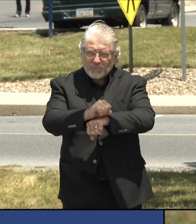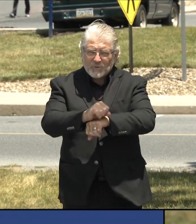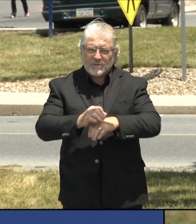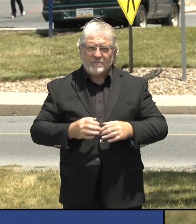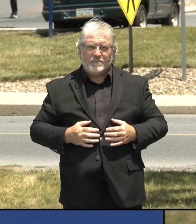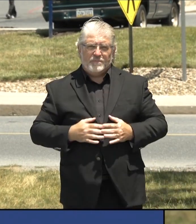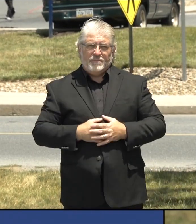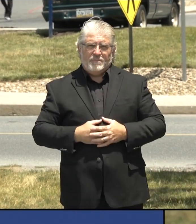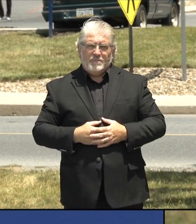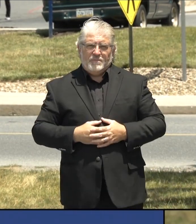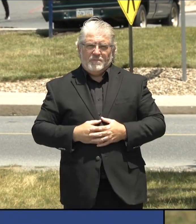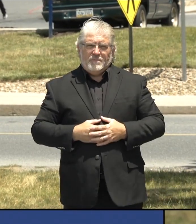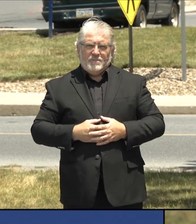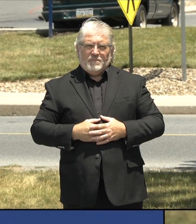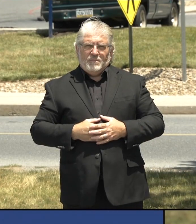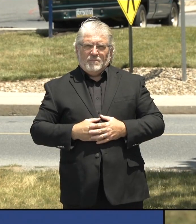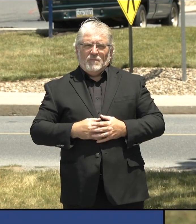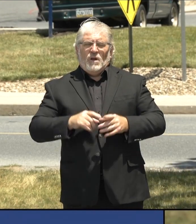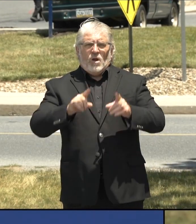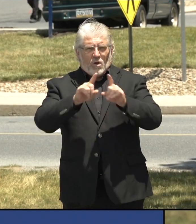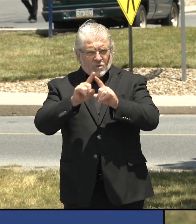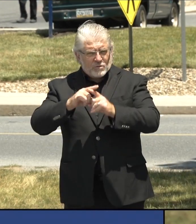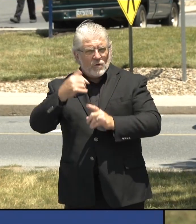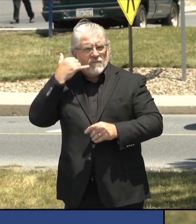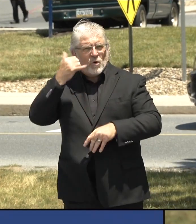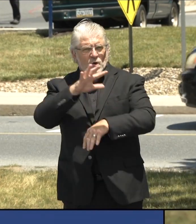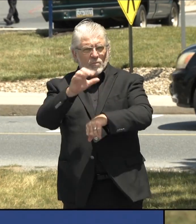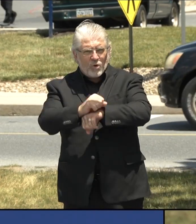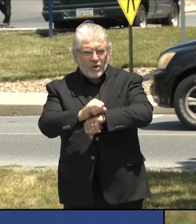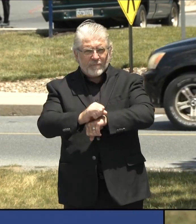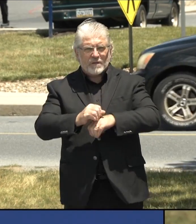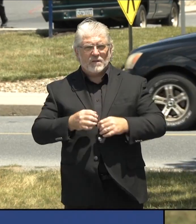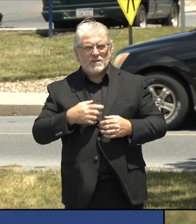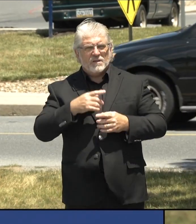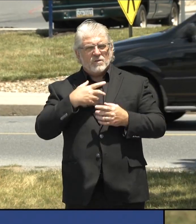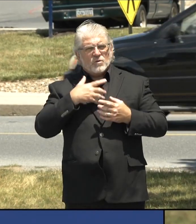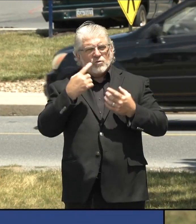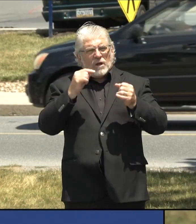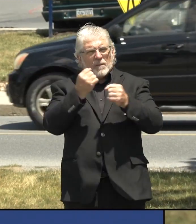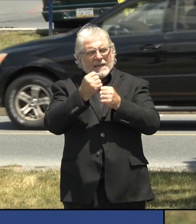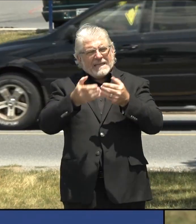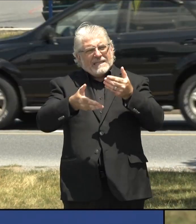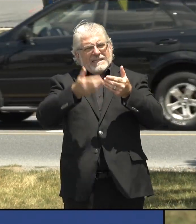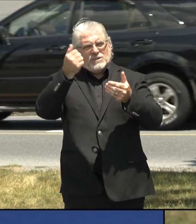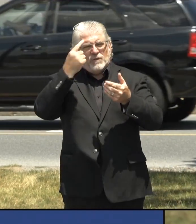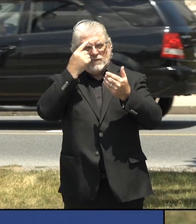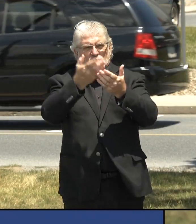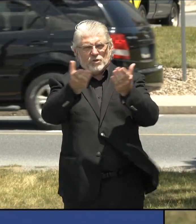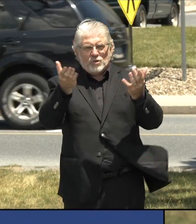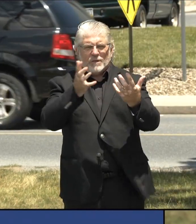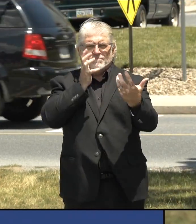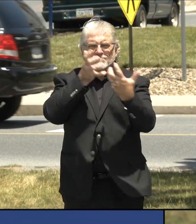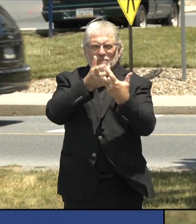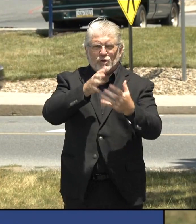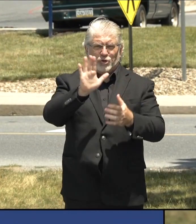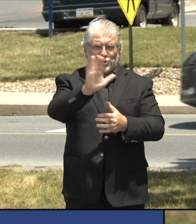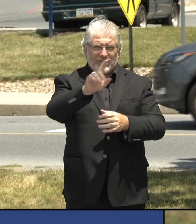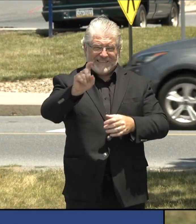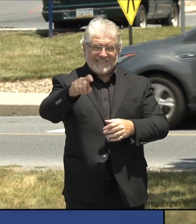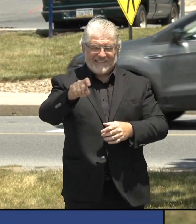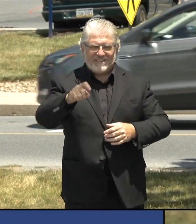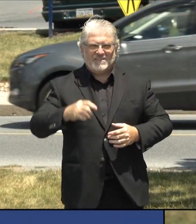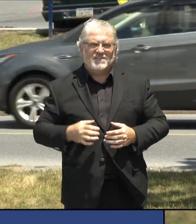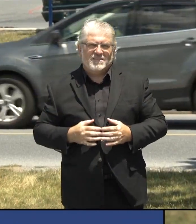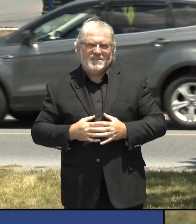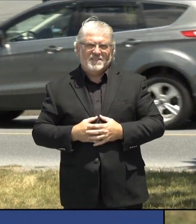that will make it very comfortable and convenient for you to access those care that those facilities and care from home. Our dedicated